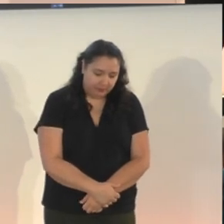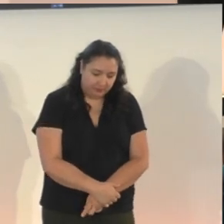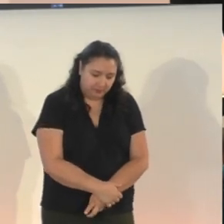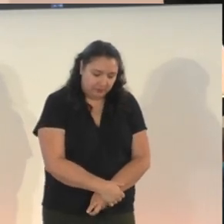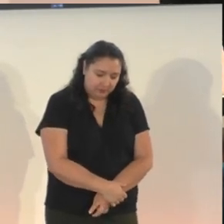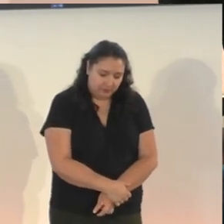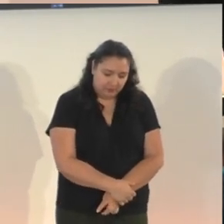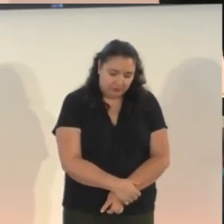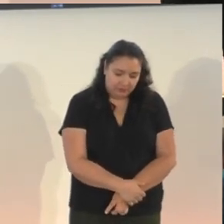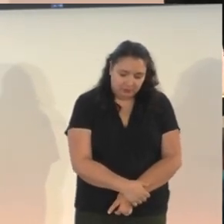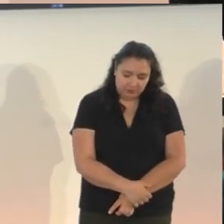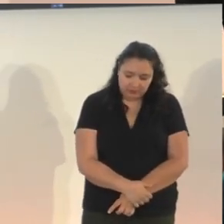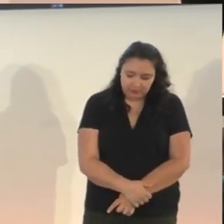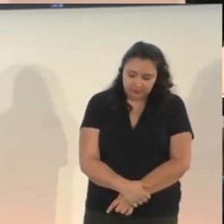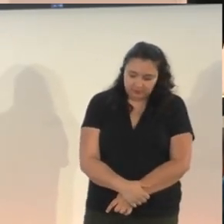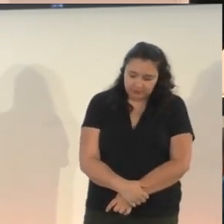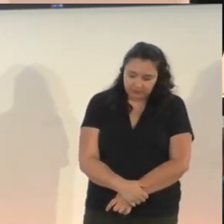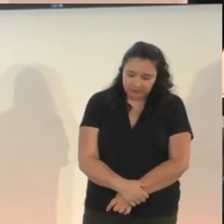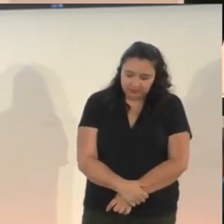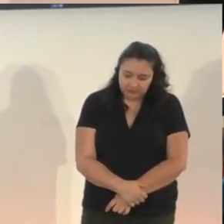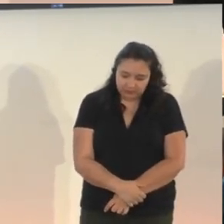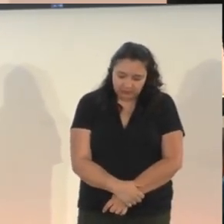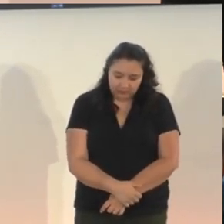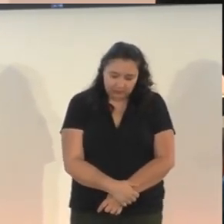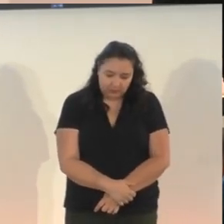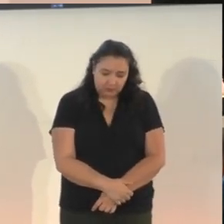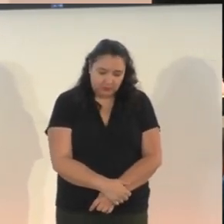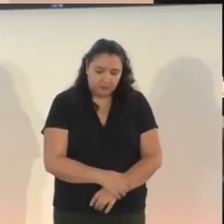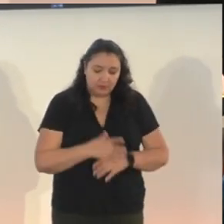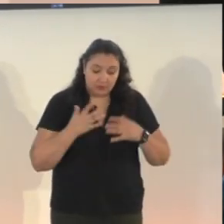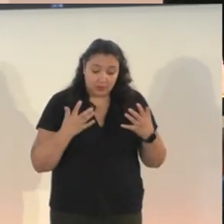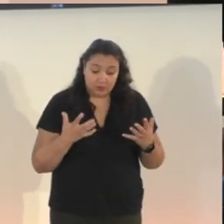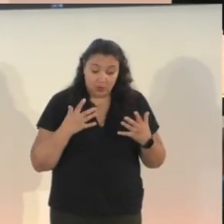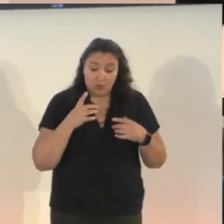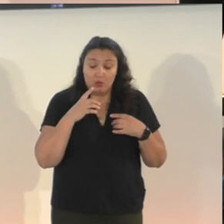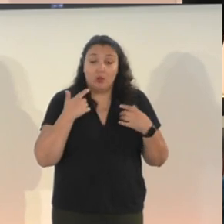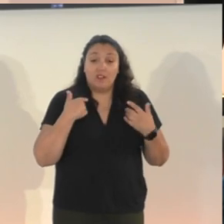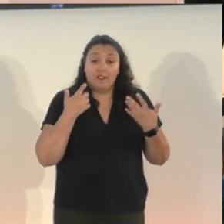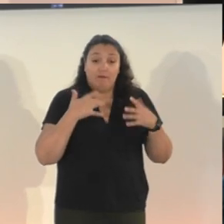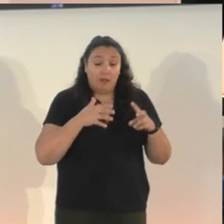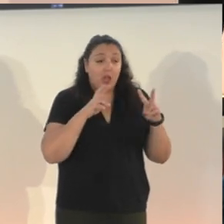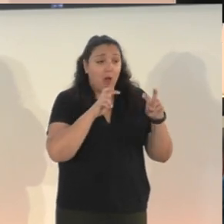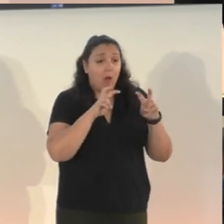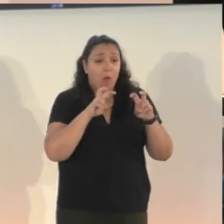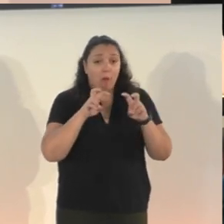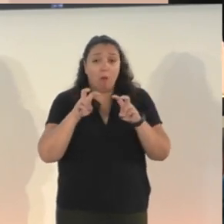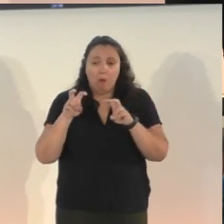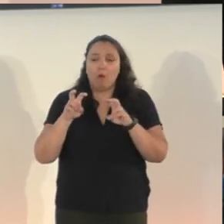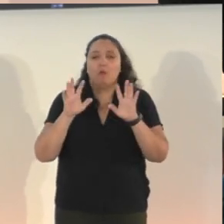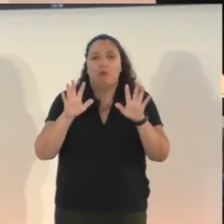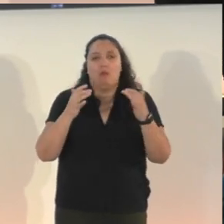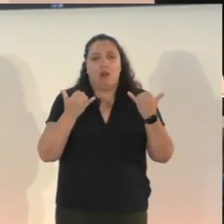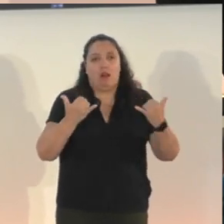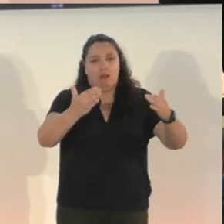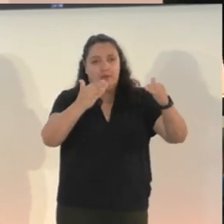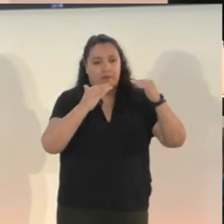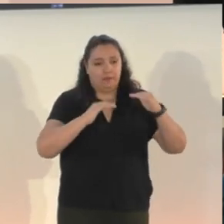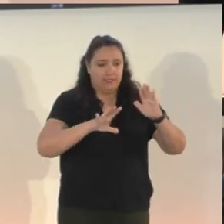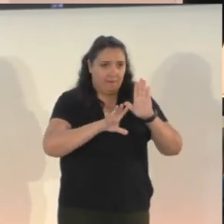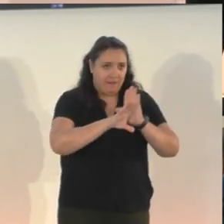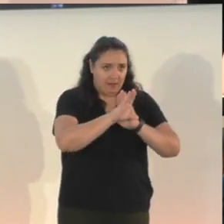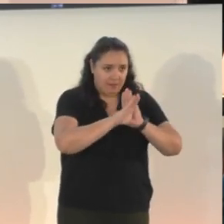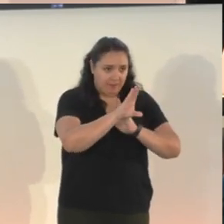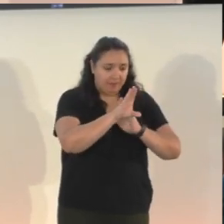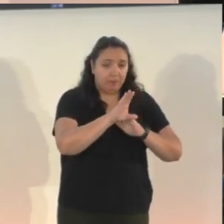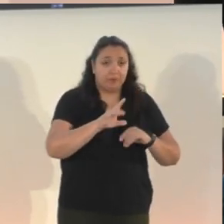Uh, so once we started, once we had analyzed all of that, we started development and one of the first